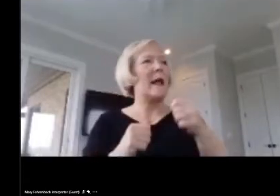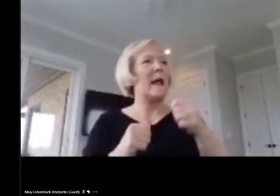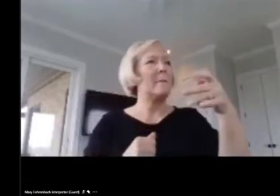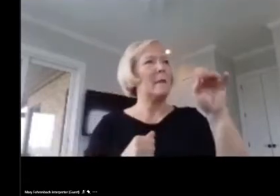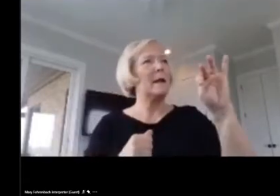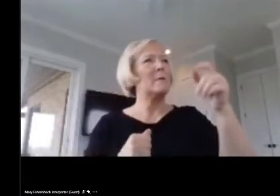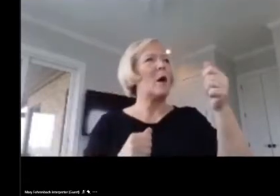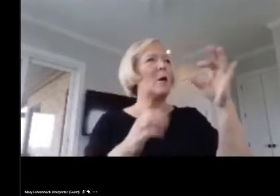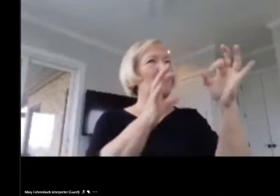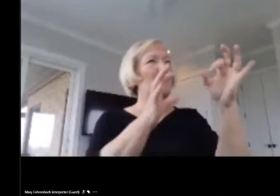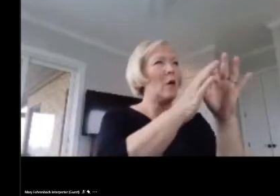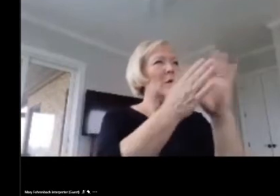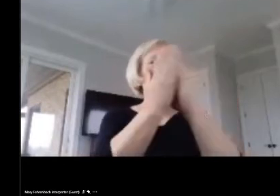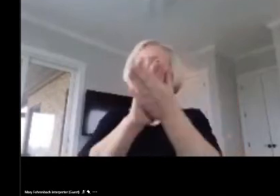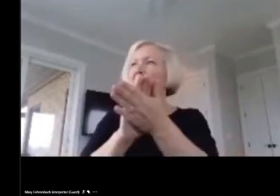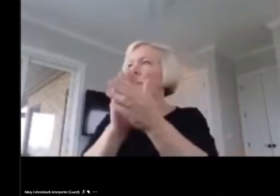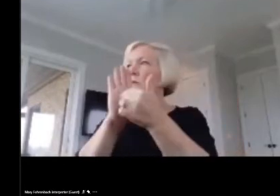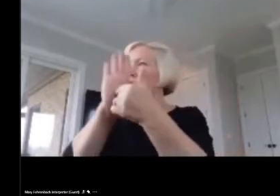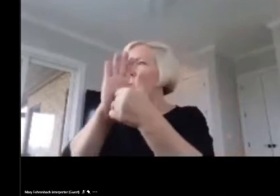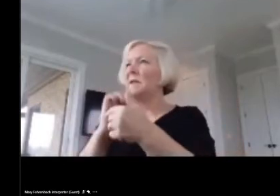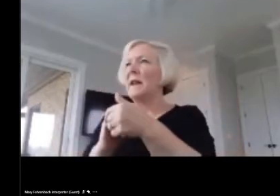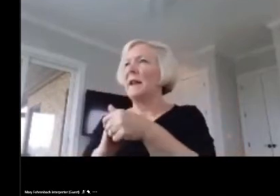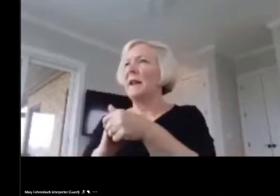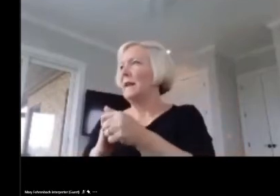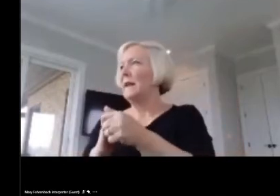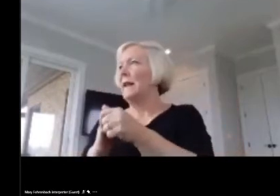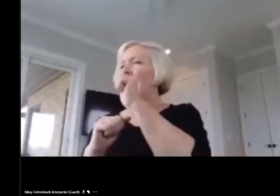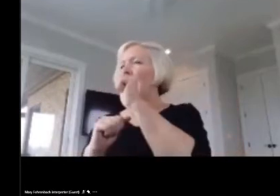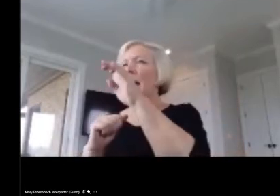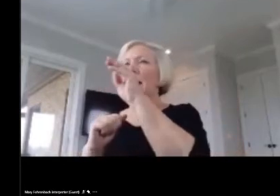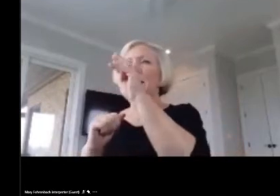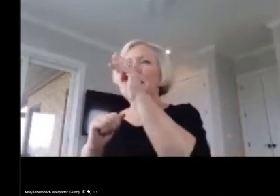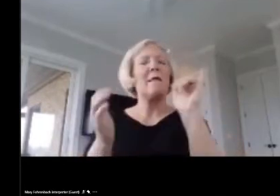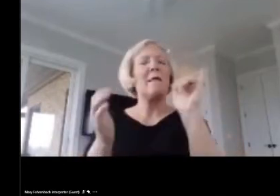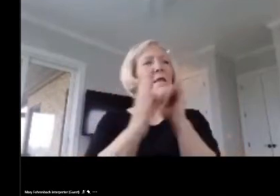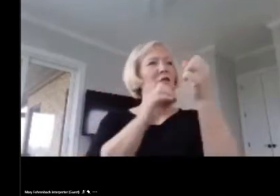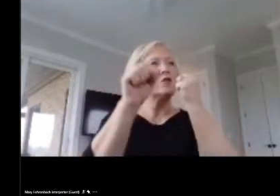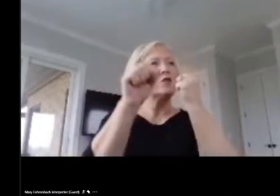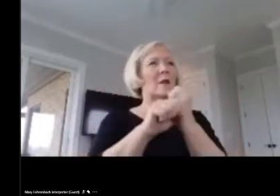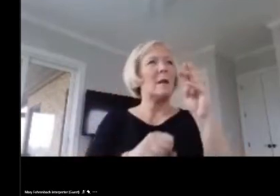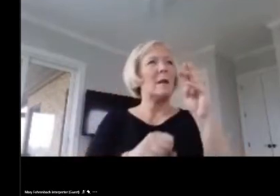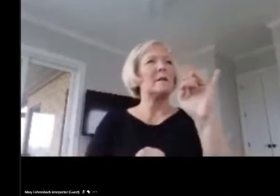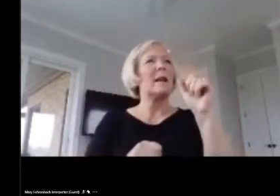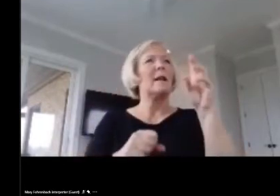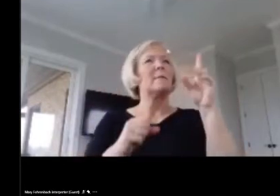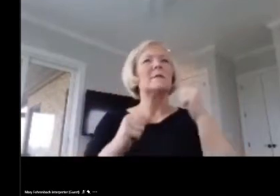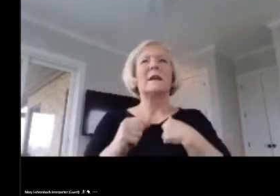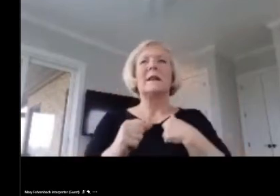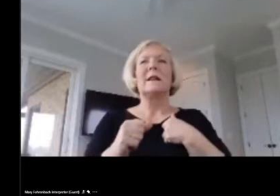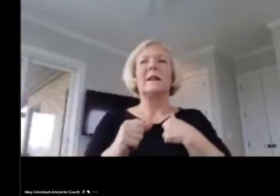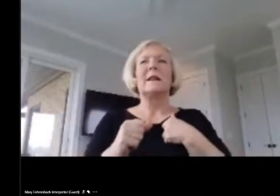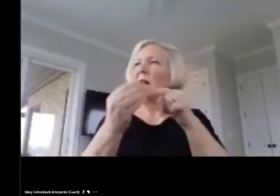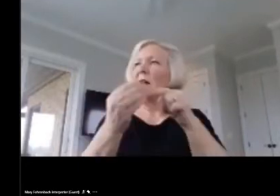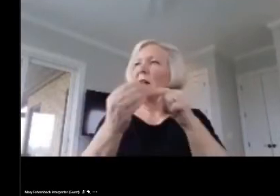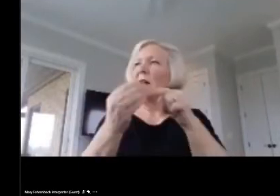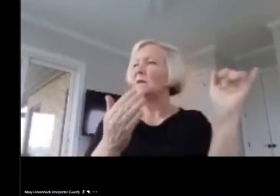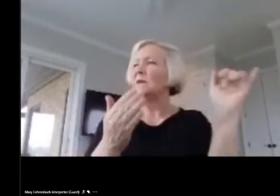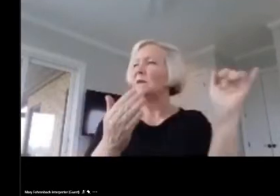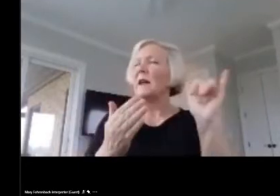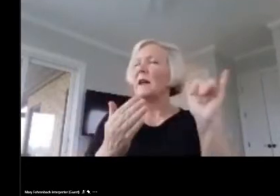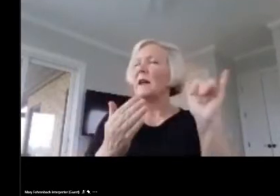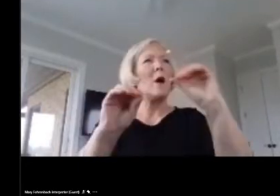Ms. Scheer, my freshman English teacher, cared about students like no other and showed me that teacher relationships